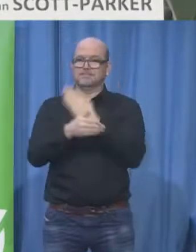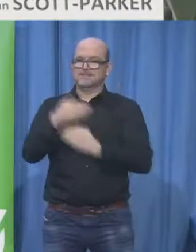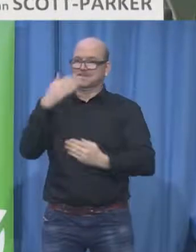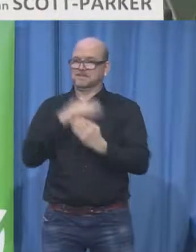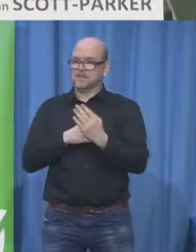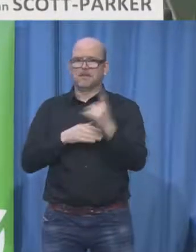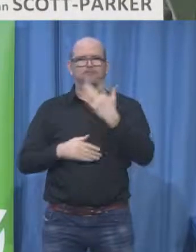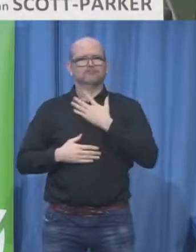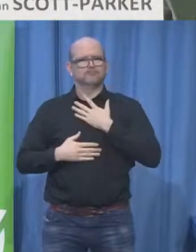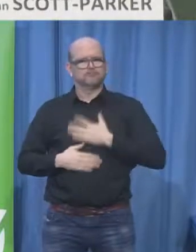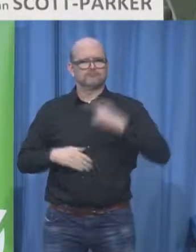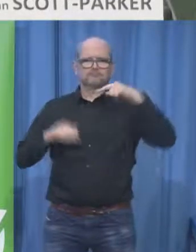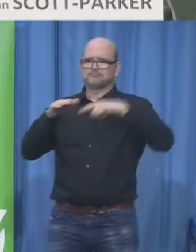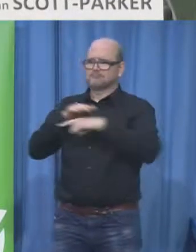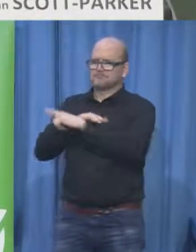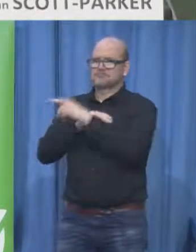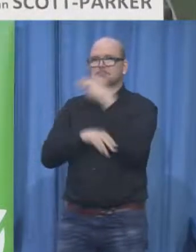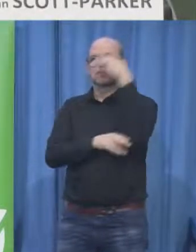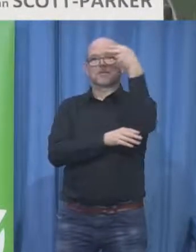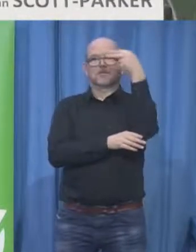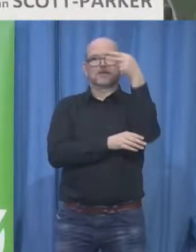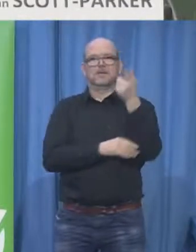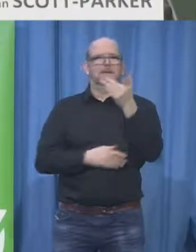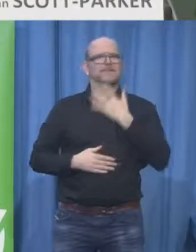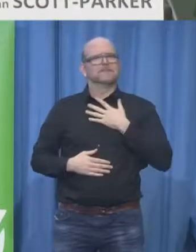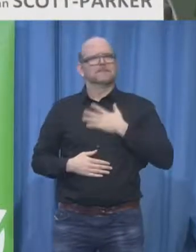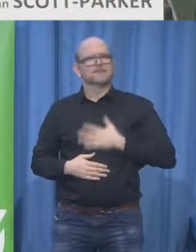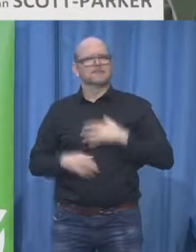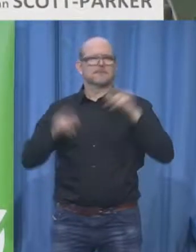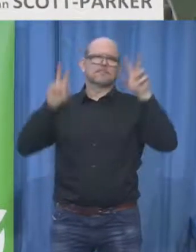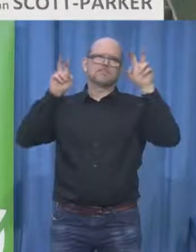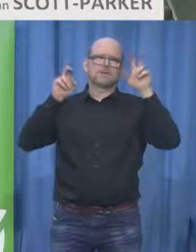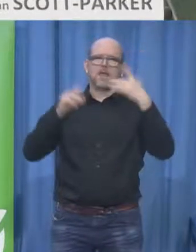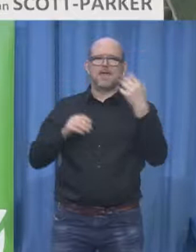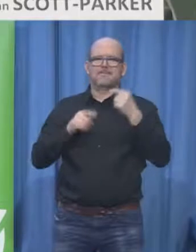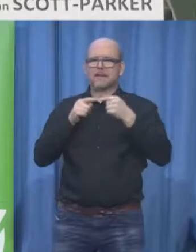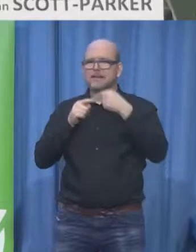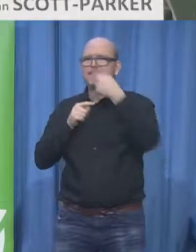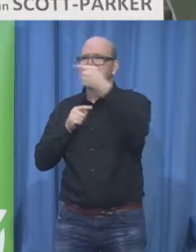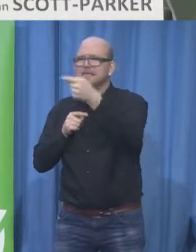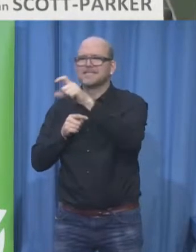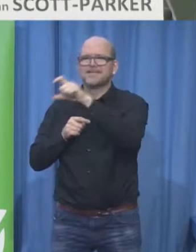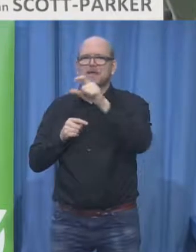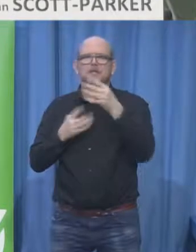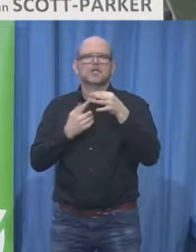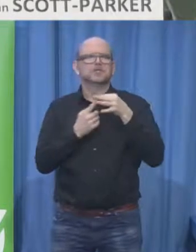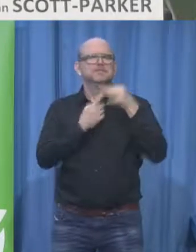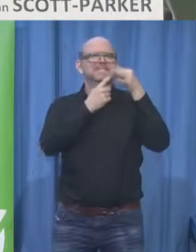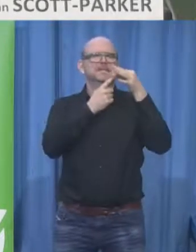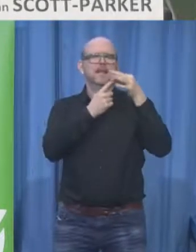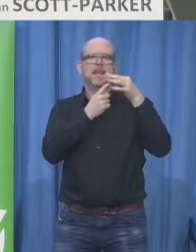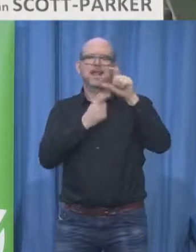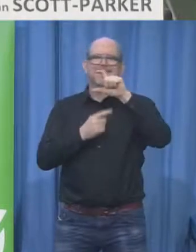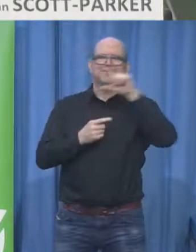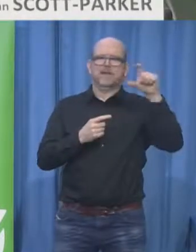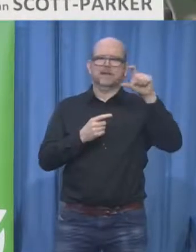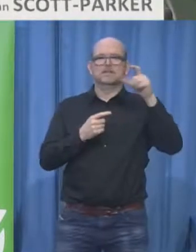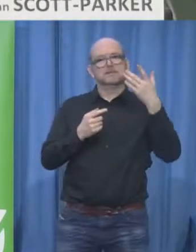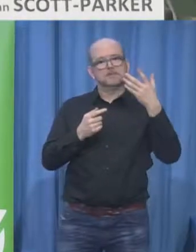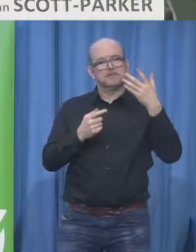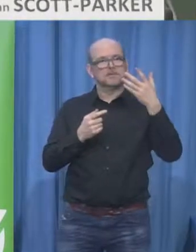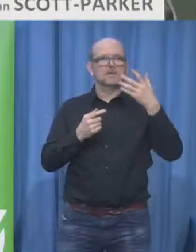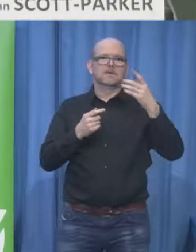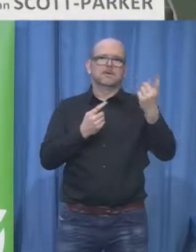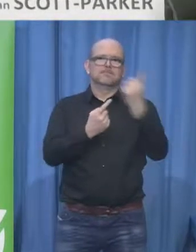I had a chief information officer very senior person tell me in all seriousness well blind people can't use the internet